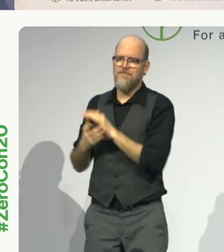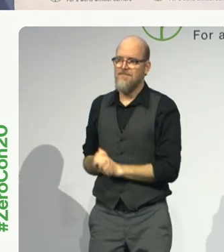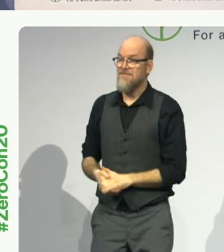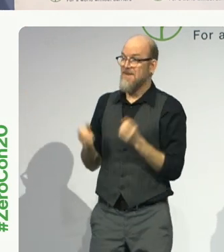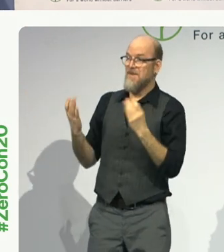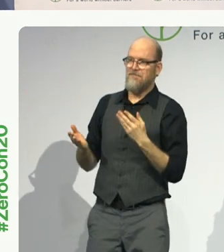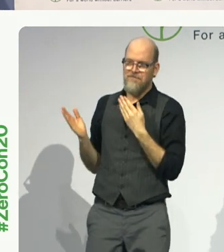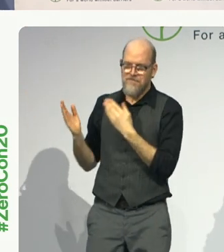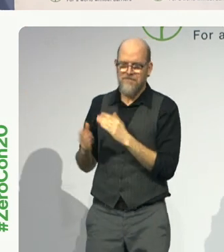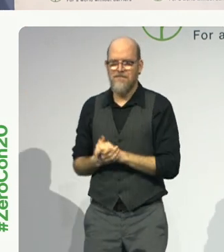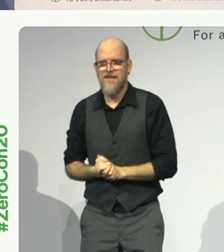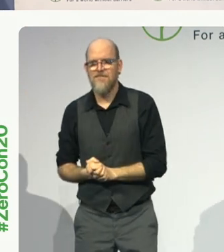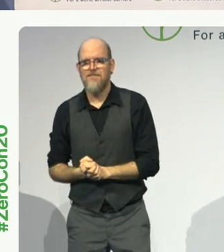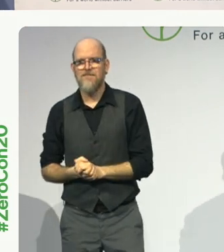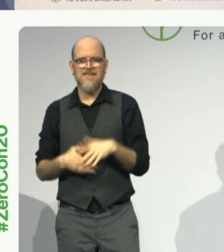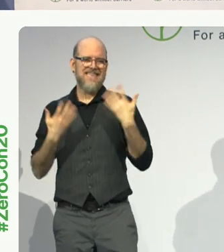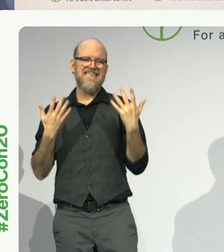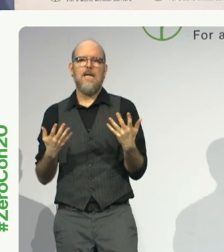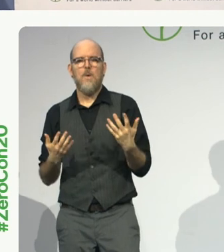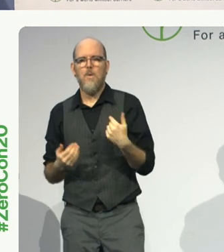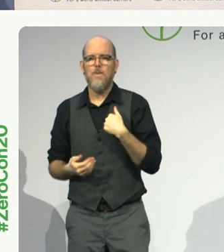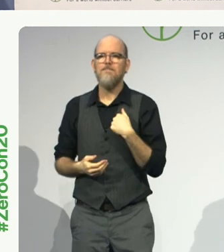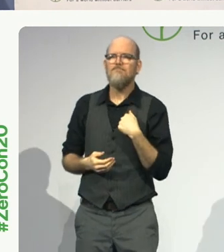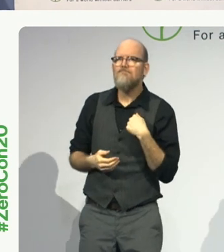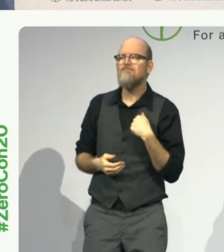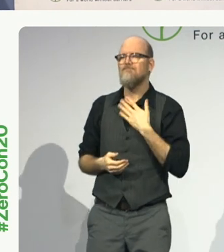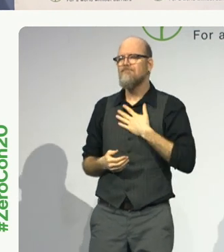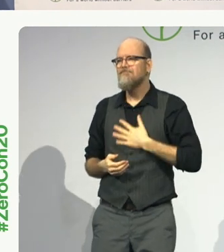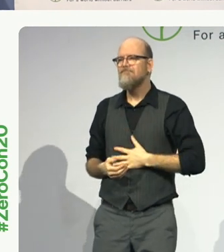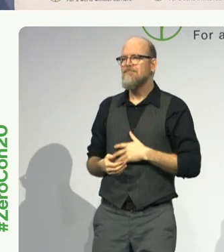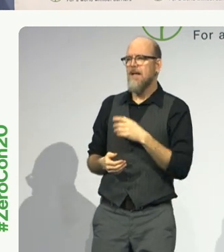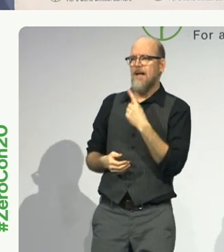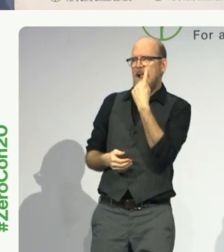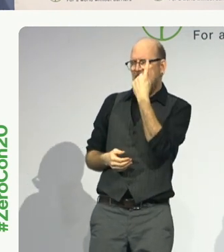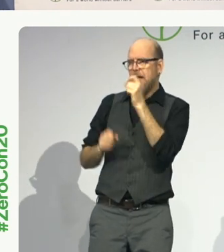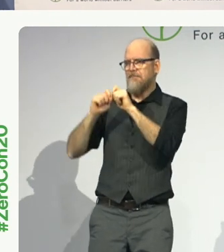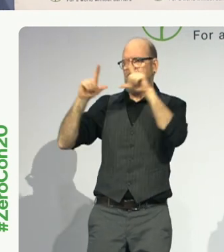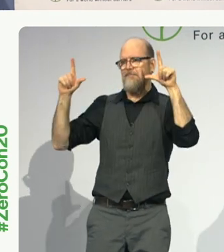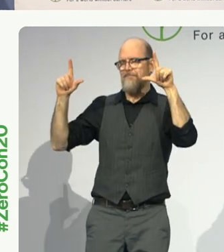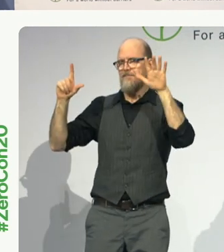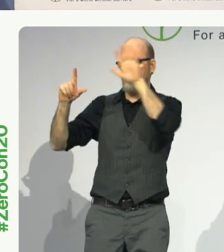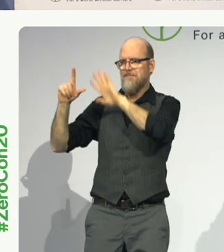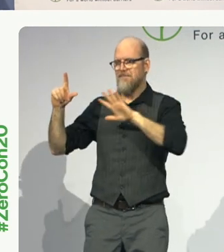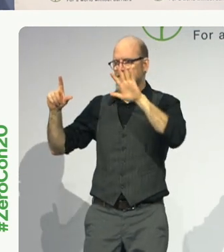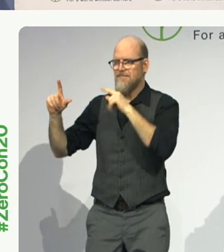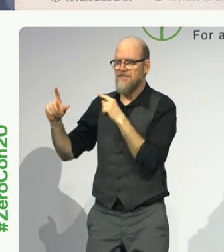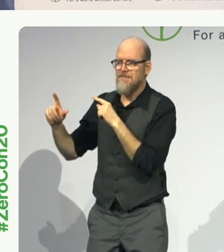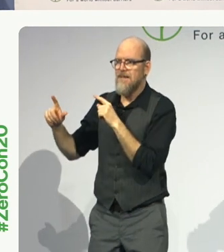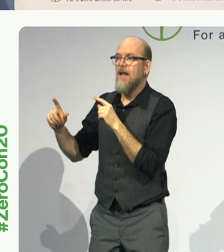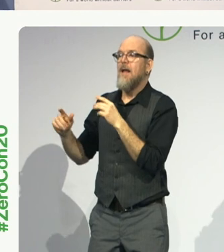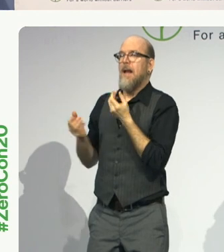So I'm going to spend a moment longer on the first slide, and then I'll go a little slower on the others.